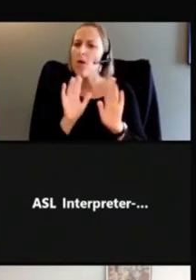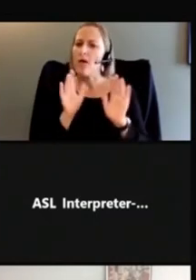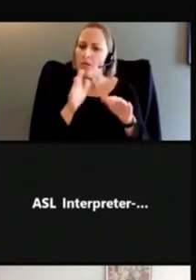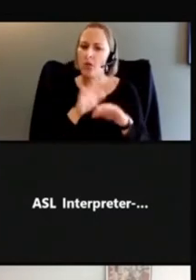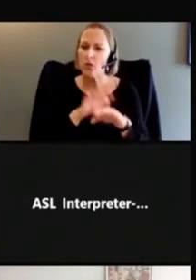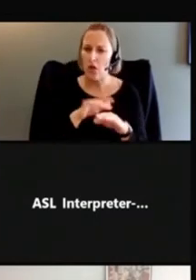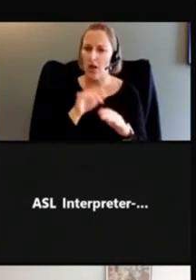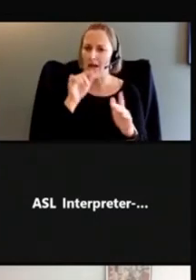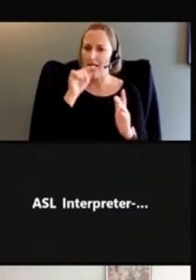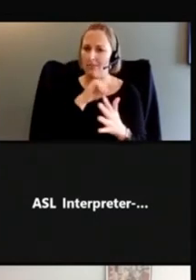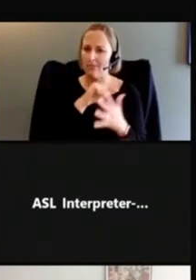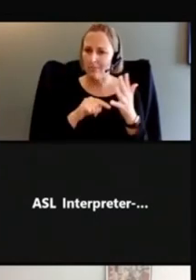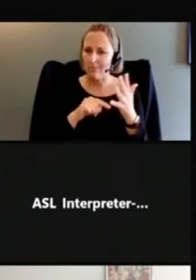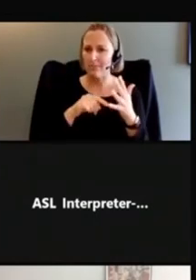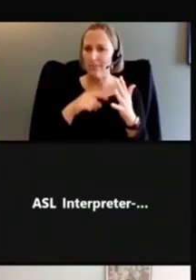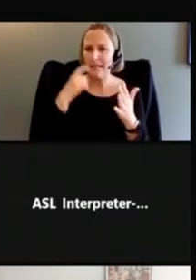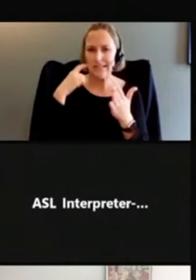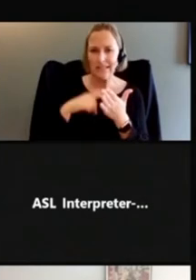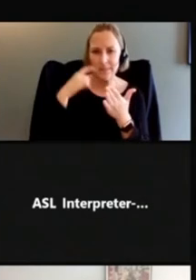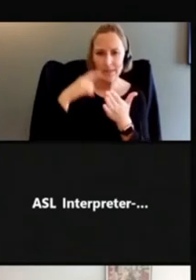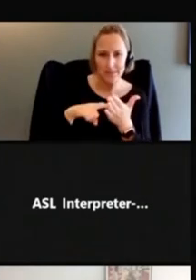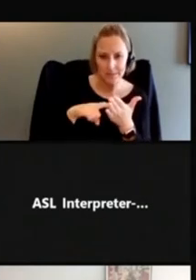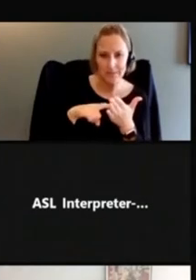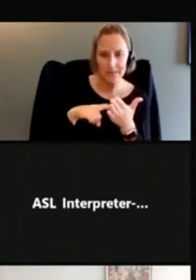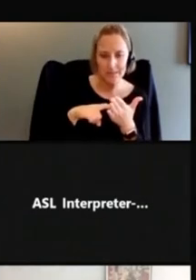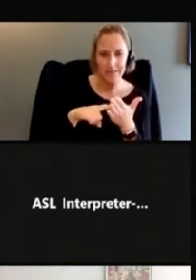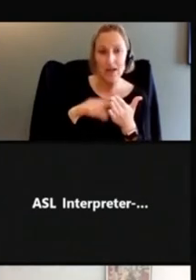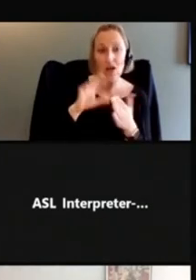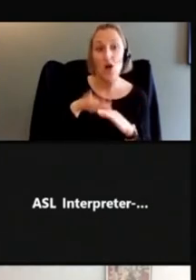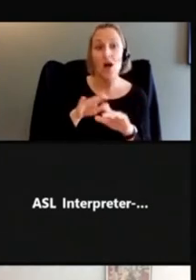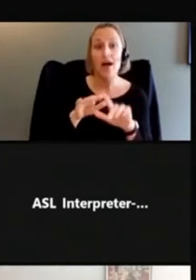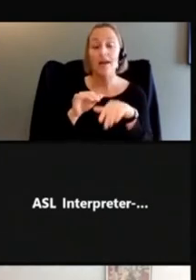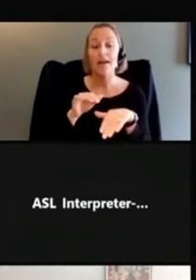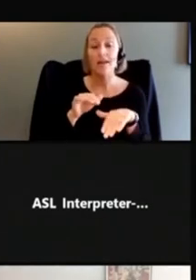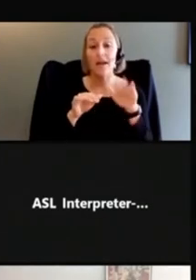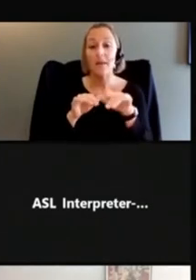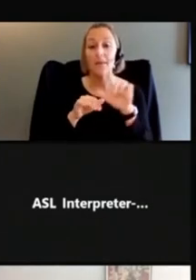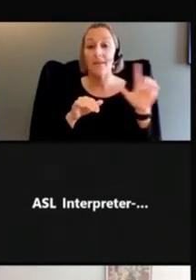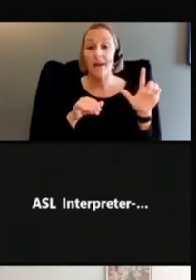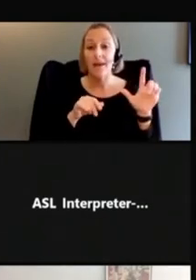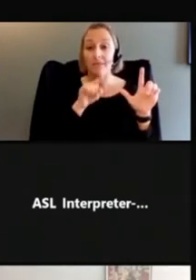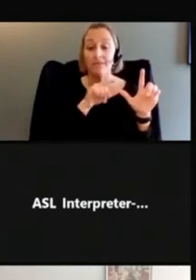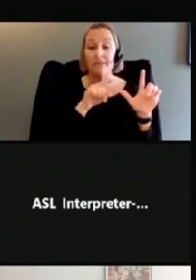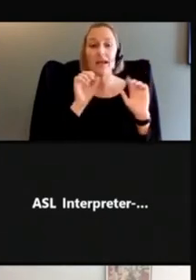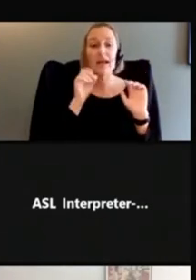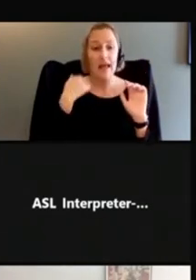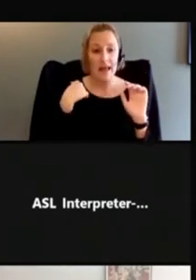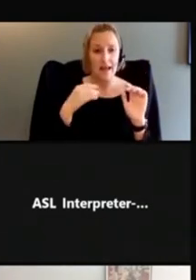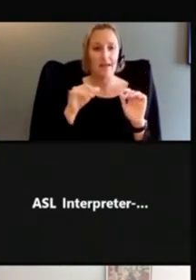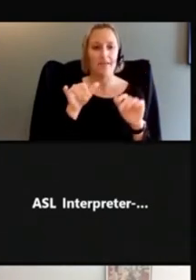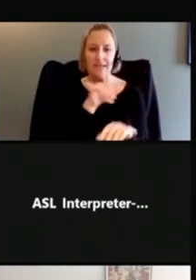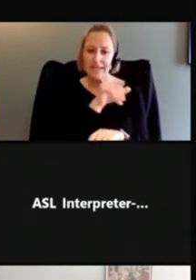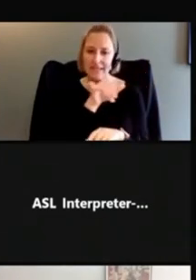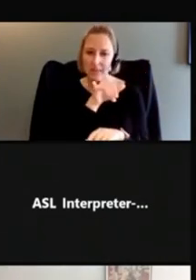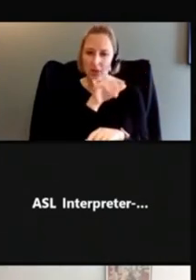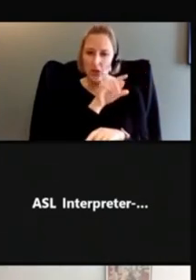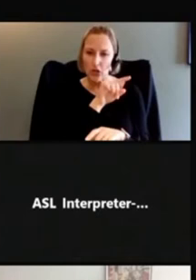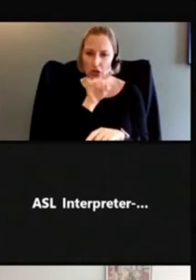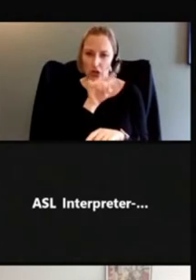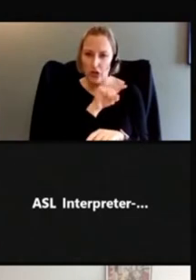the symptom is. Additionally, in the upper left, you see that they do have the similar visual styles of this rounded